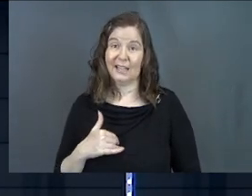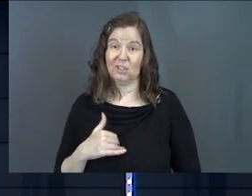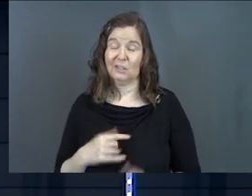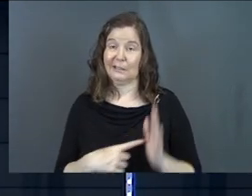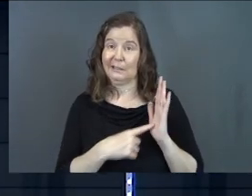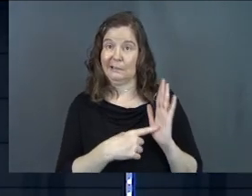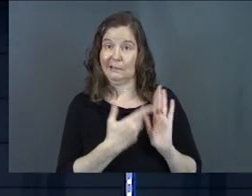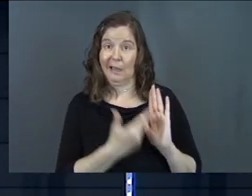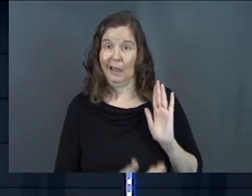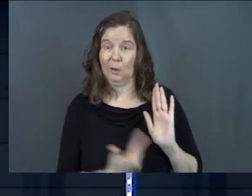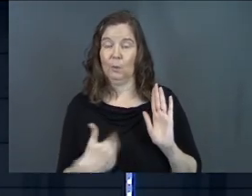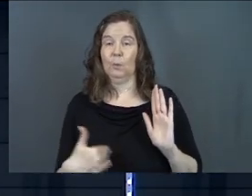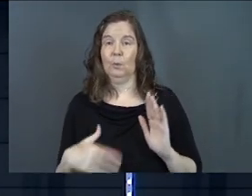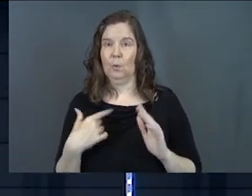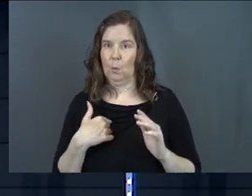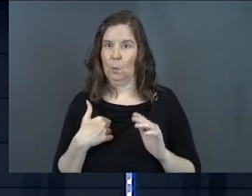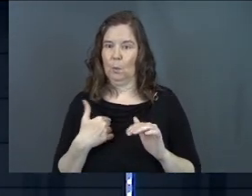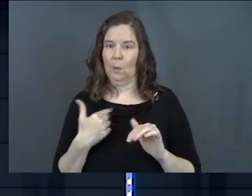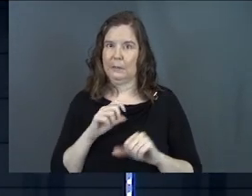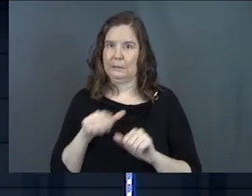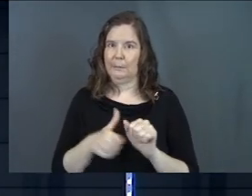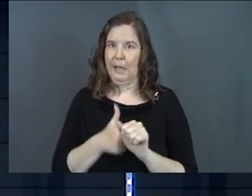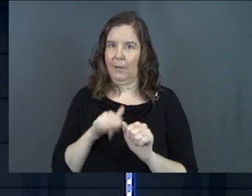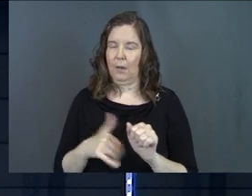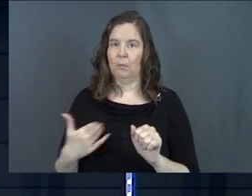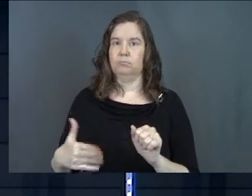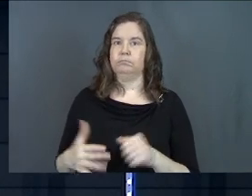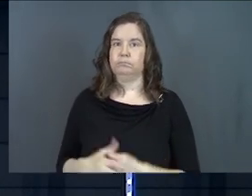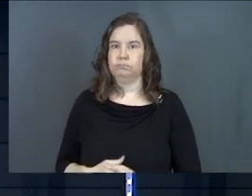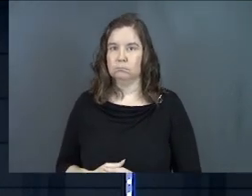just an indicator. What's behind all that?